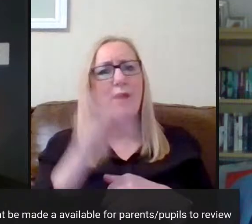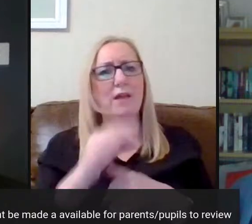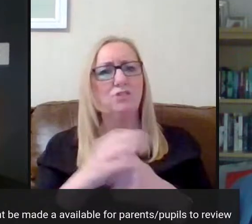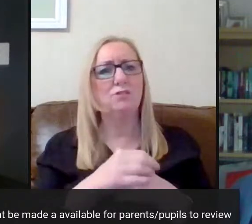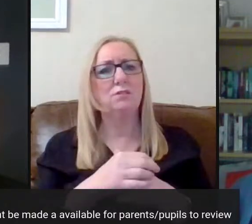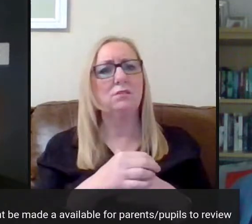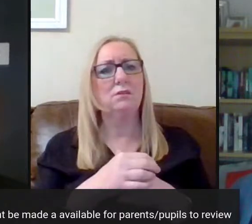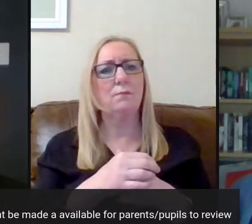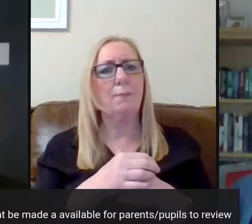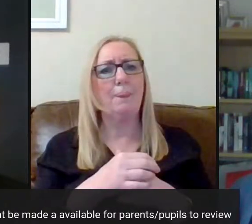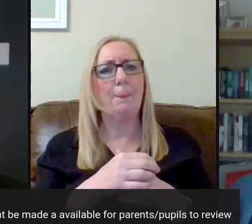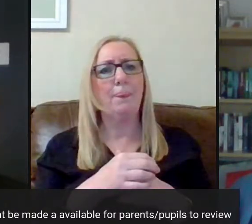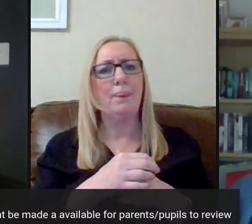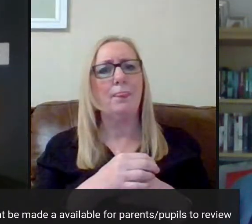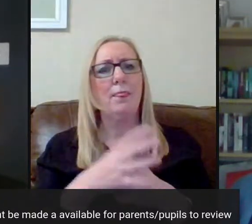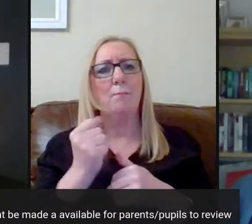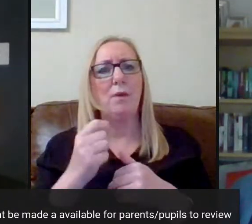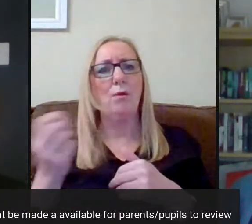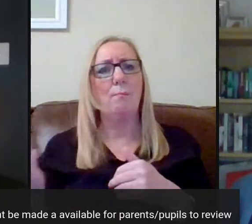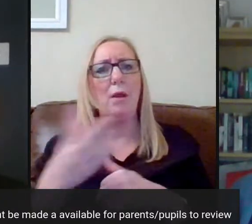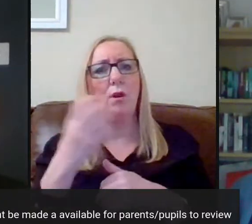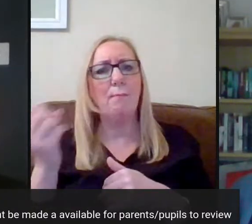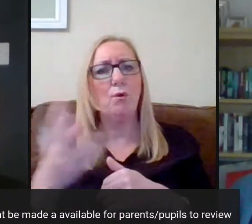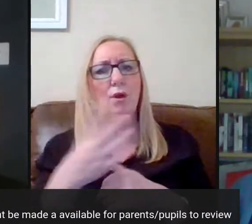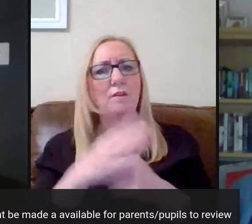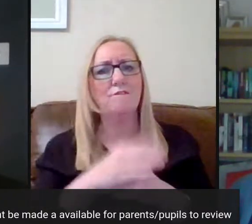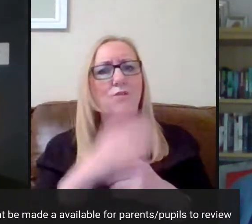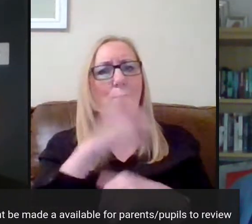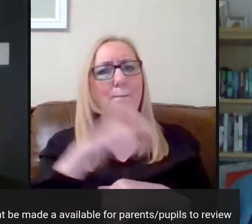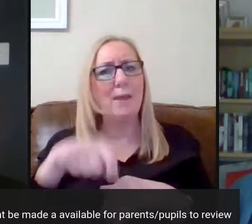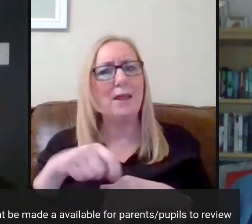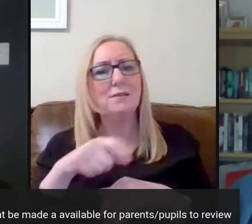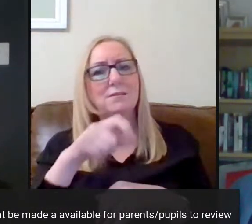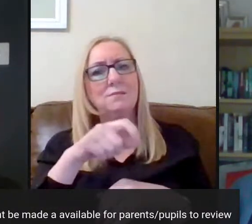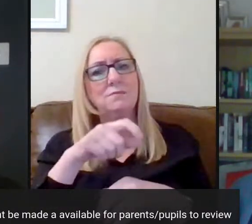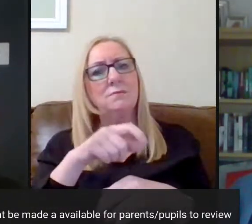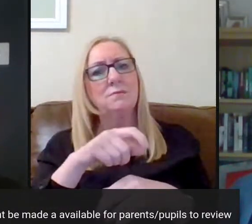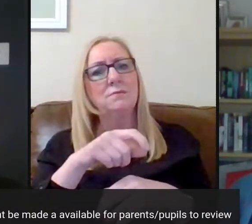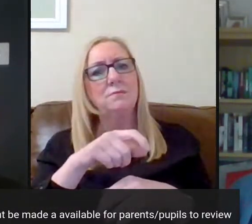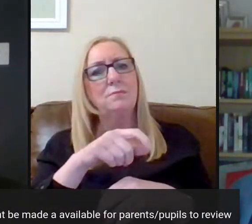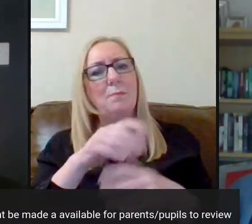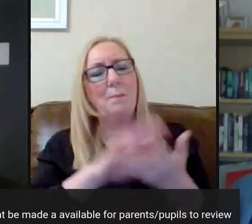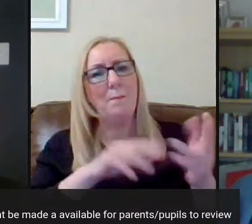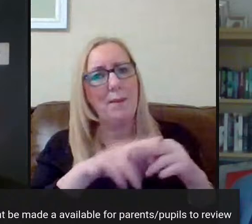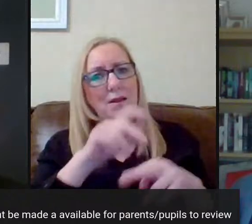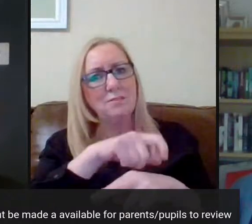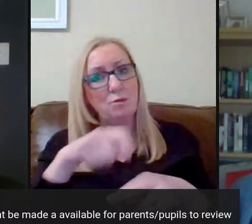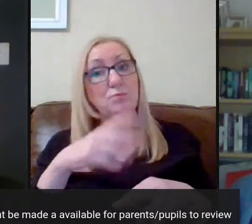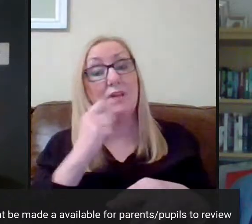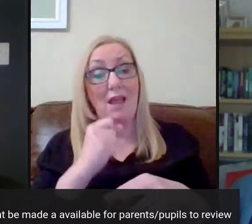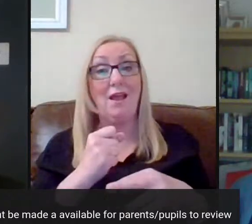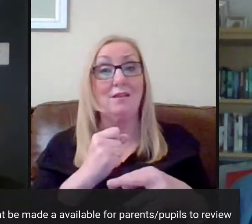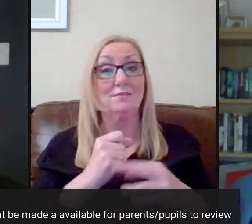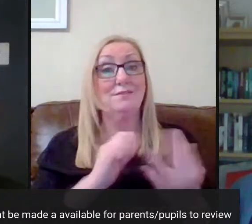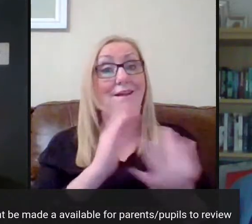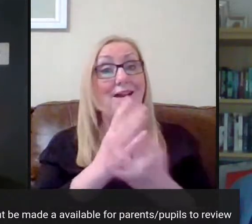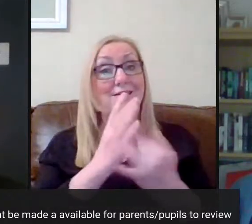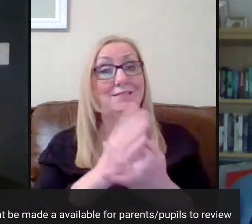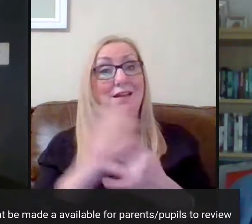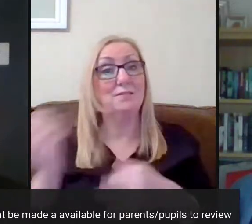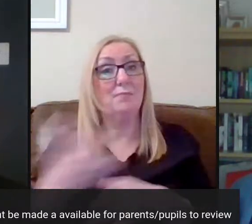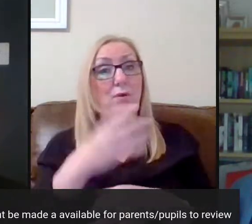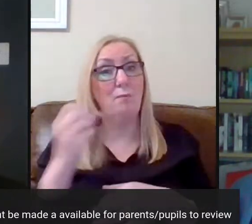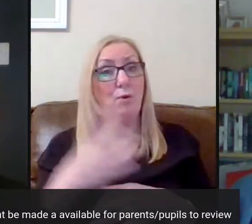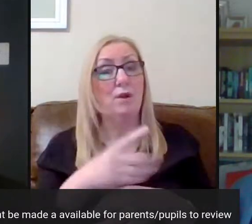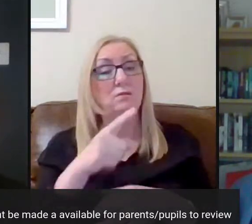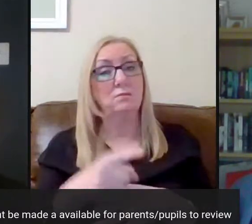about getting the PowerPoint for parents and pupils to review. We can make the PowerPoint available for you. This video will also